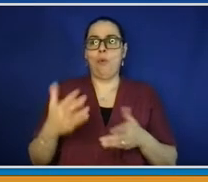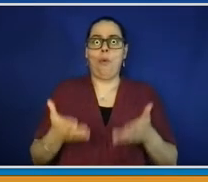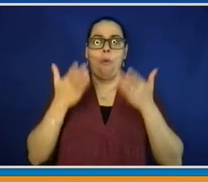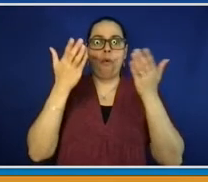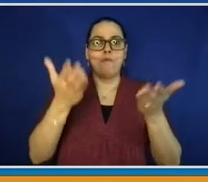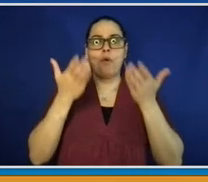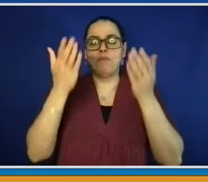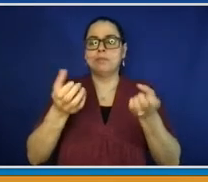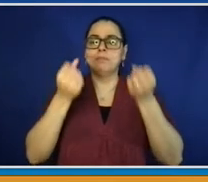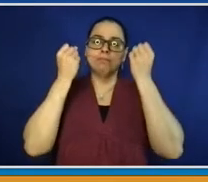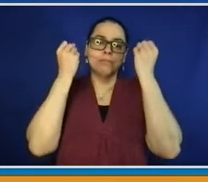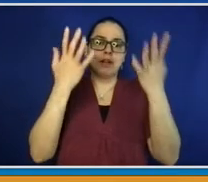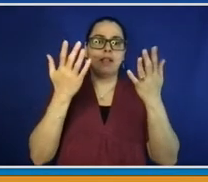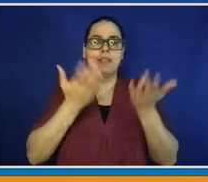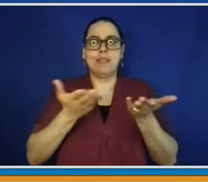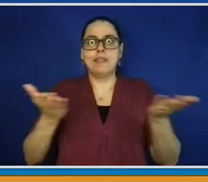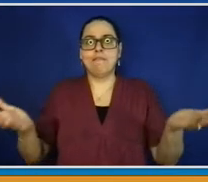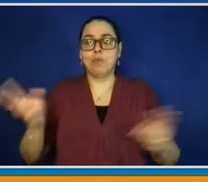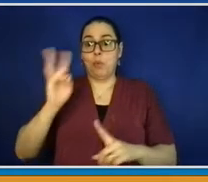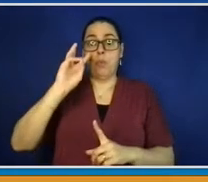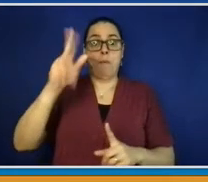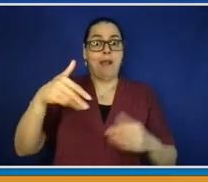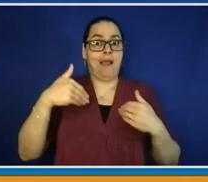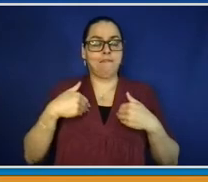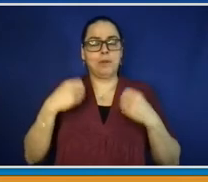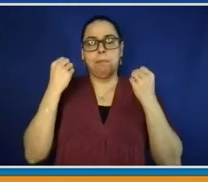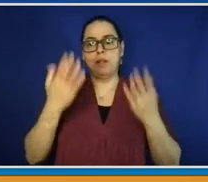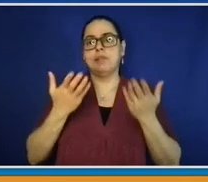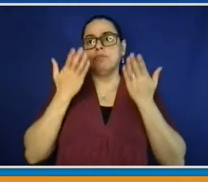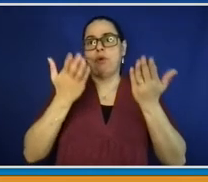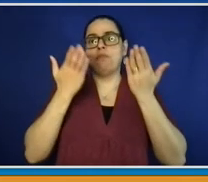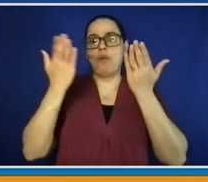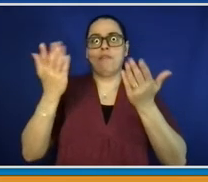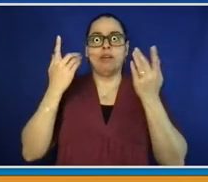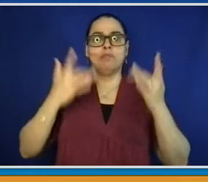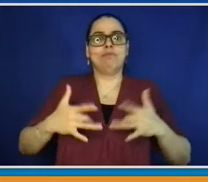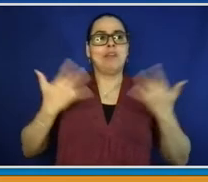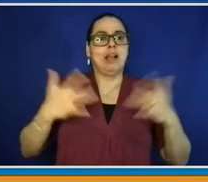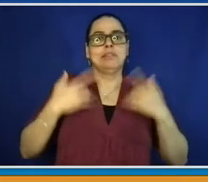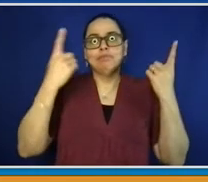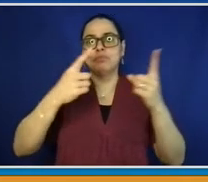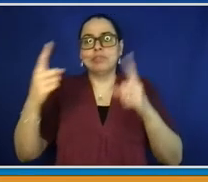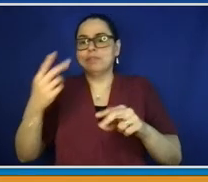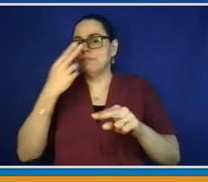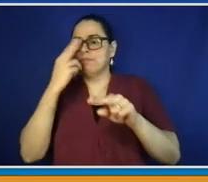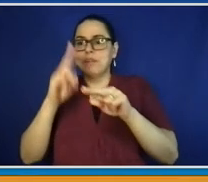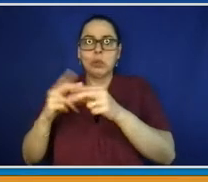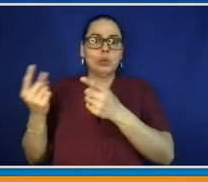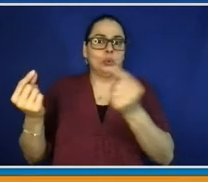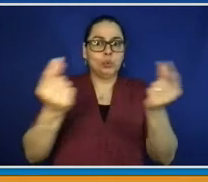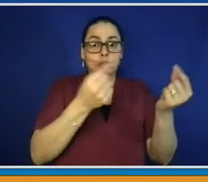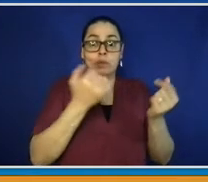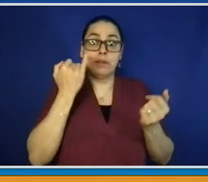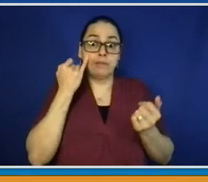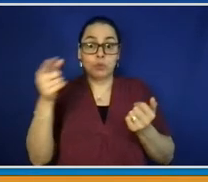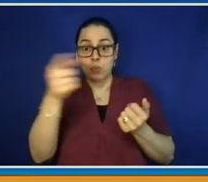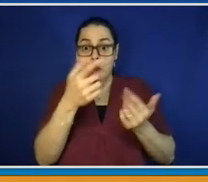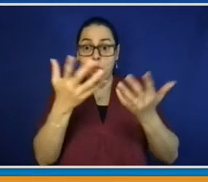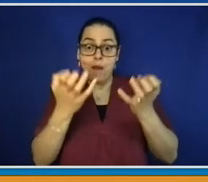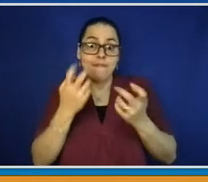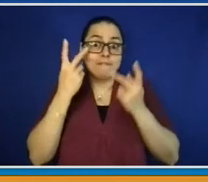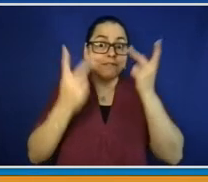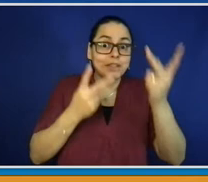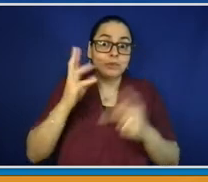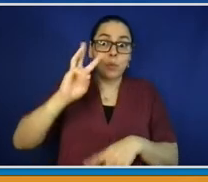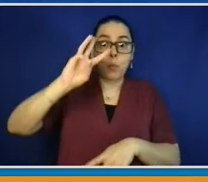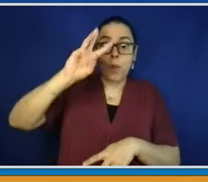work, visit, whether you want to move here, you can go to Westchester, to White Plains, and beyond. We have